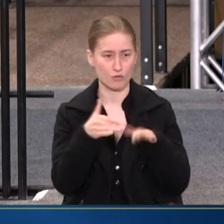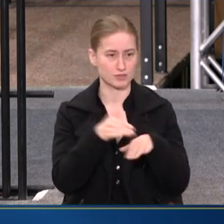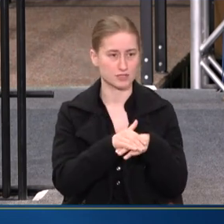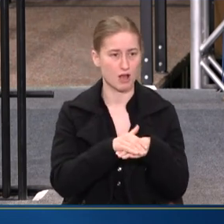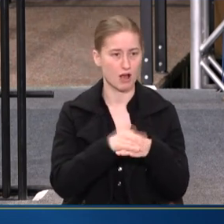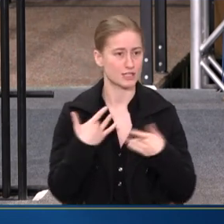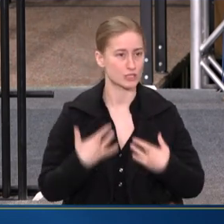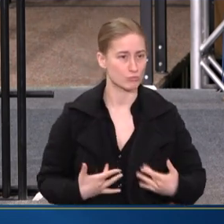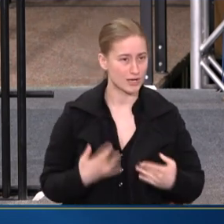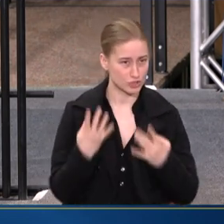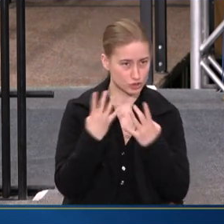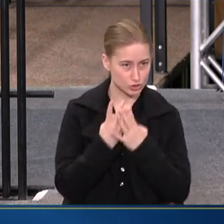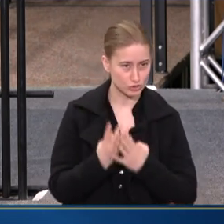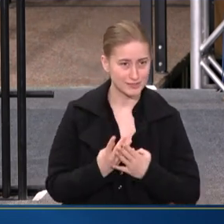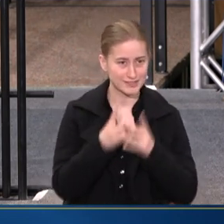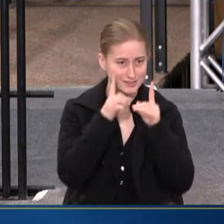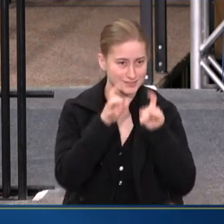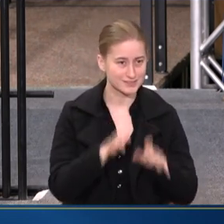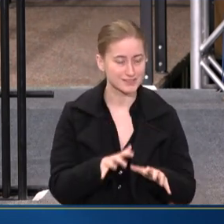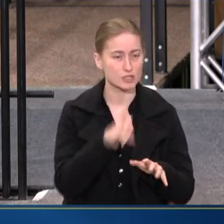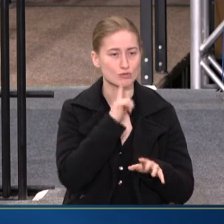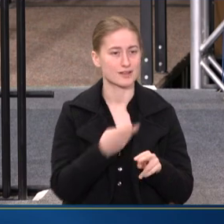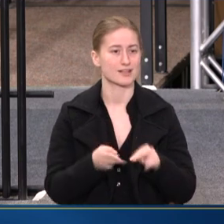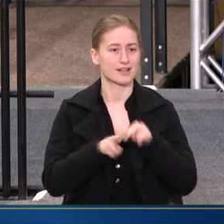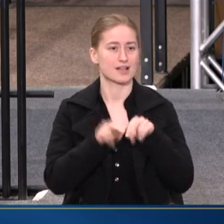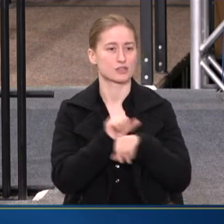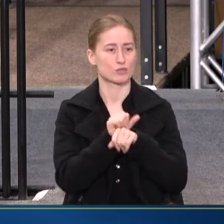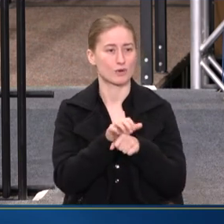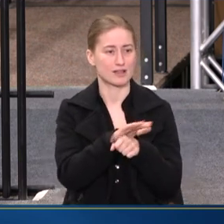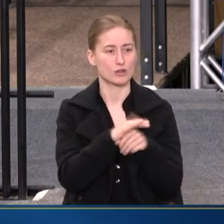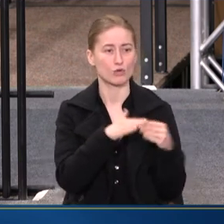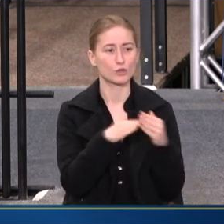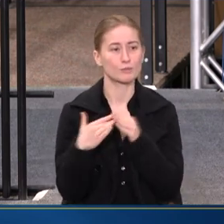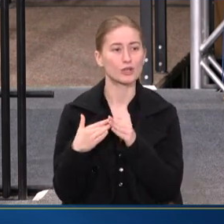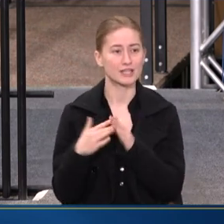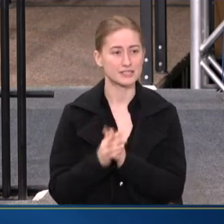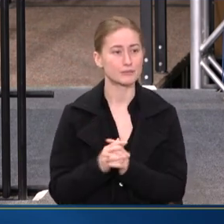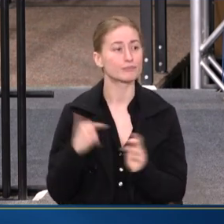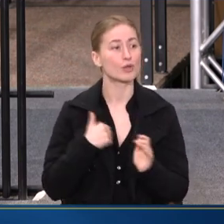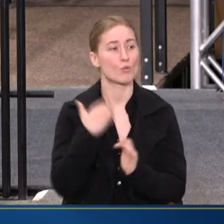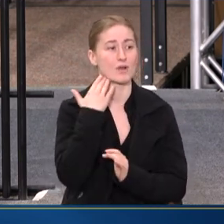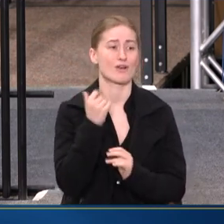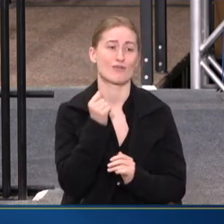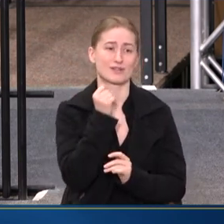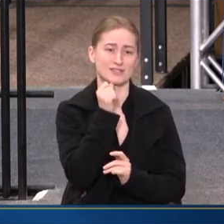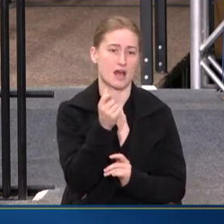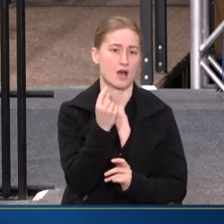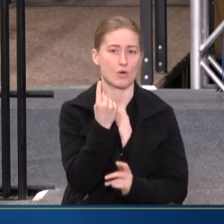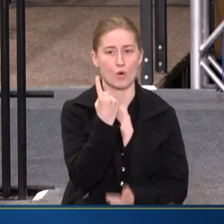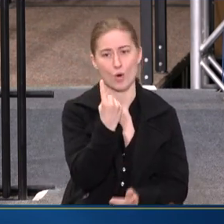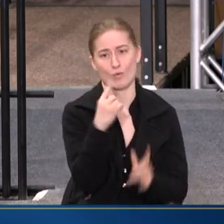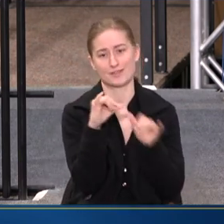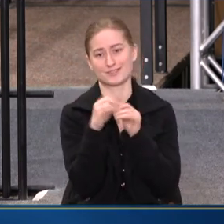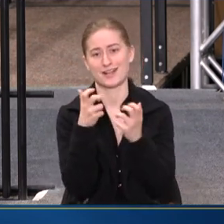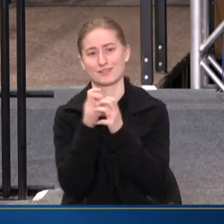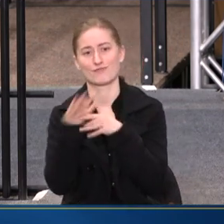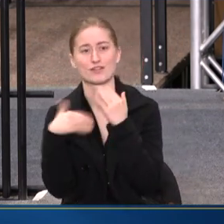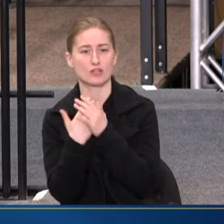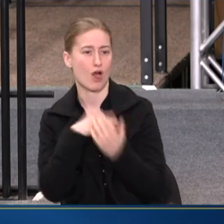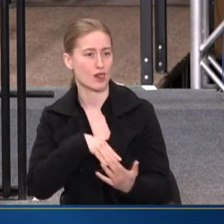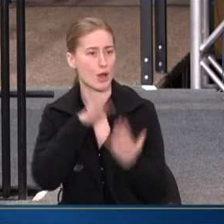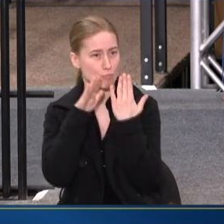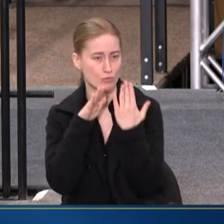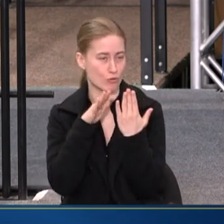ON DEPRESSION SCREENINGS TO REALLY ENHANCE THE WORK AT THE LOCAL COMMUNITIES. WE KNOW THAT THERE'S NOT A ONE-SIZE-FITS-ALL